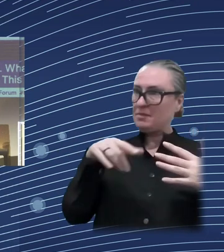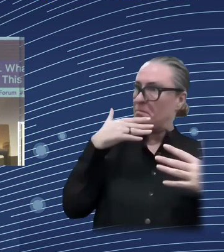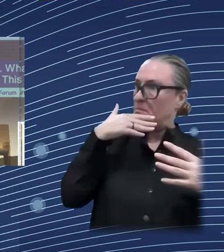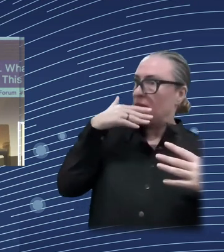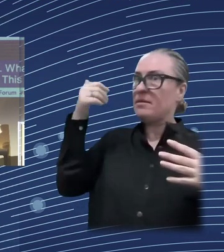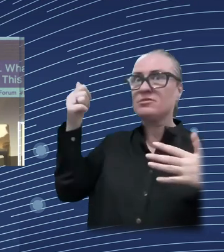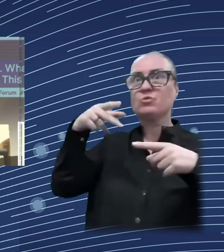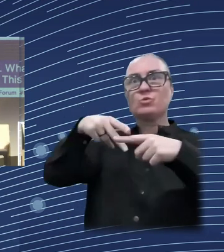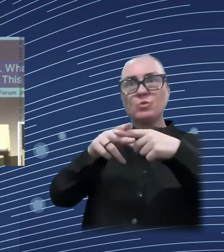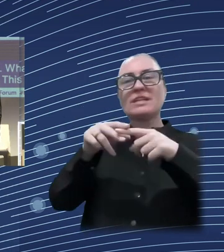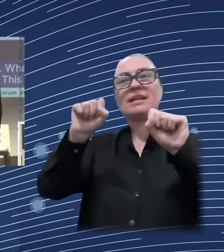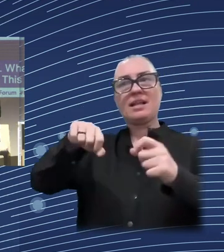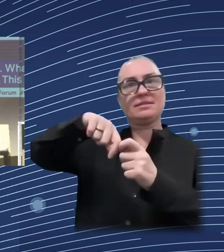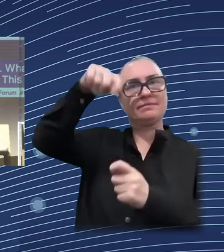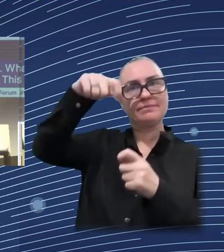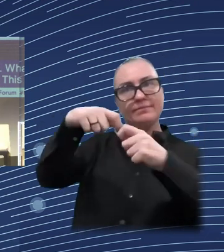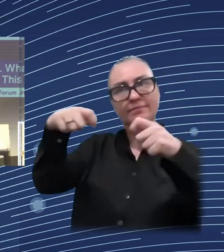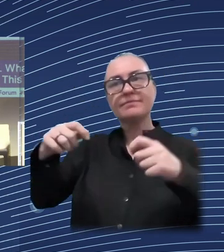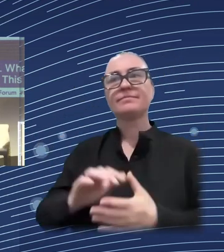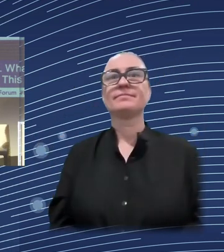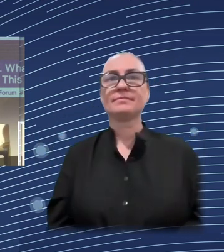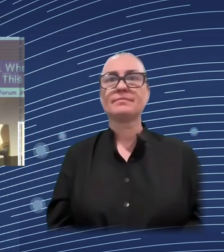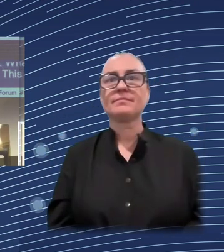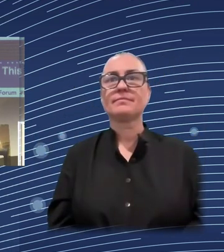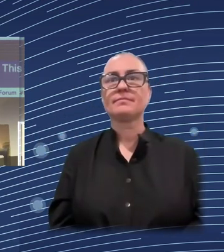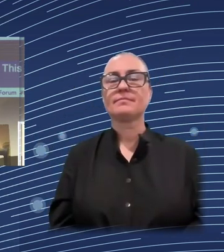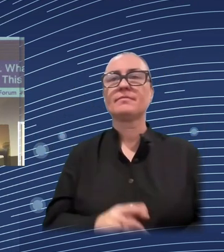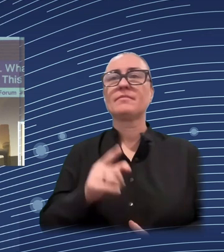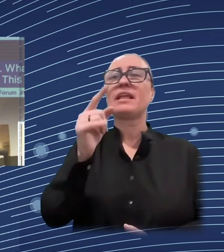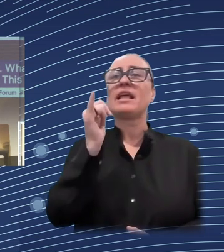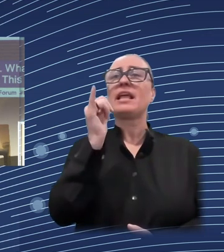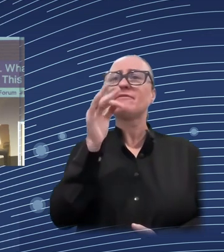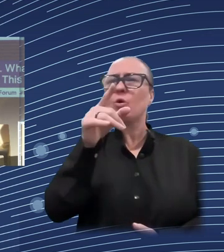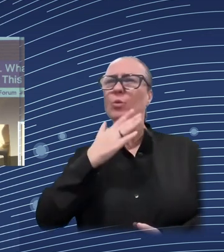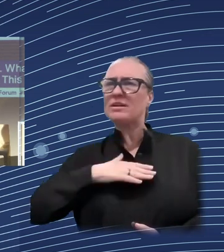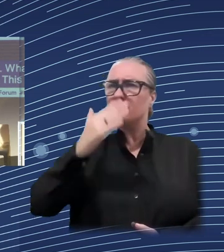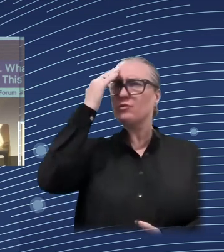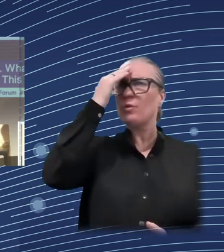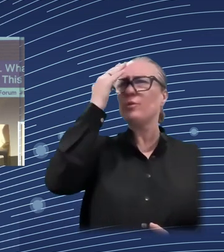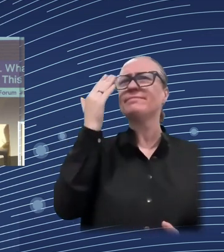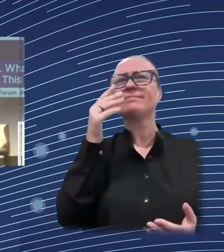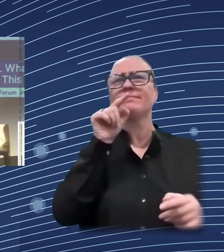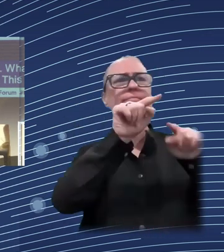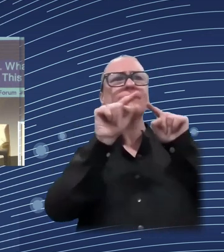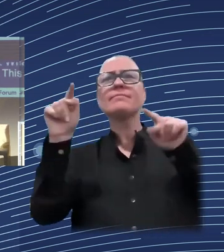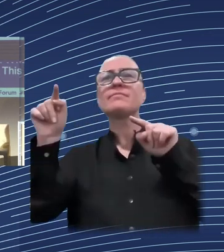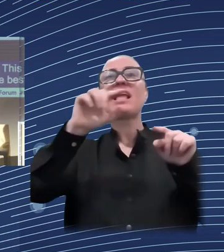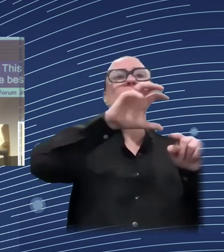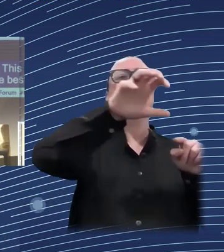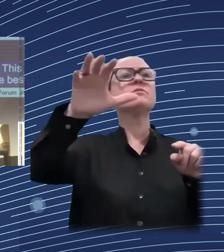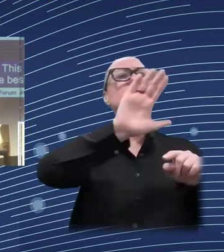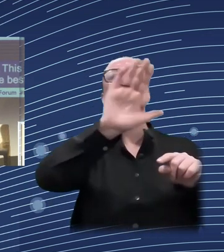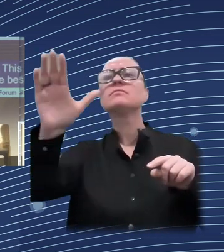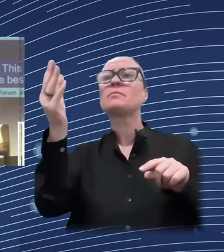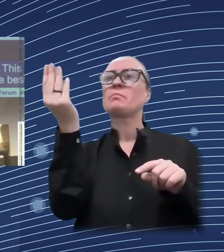every five years, while in the best cases. And there are some comparability issues across countries, availability